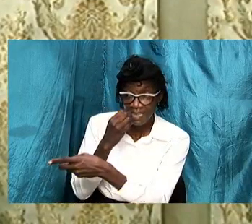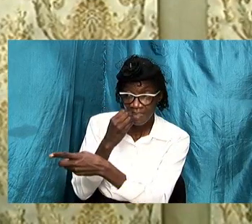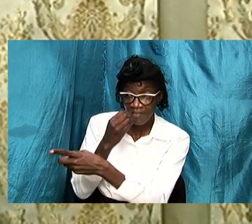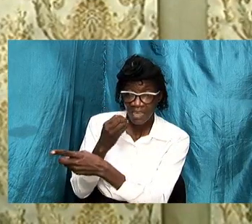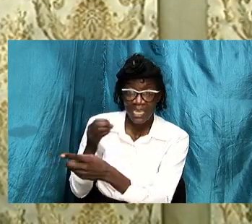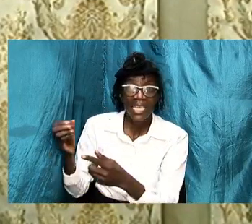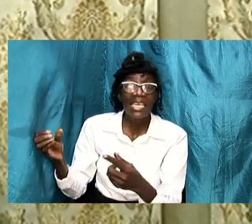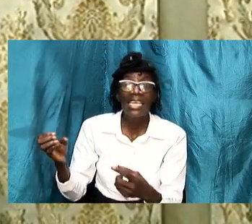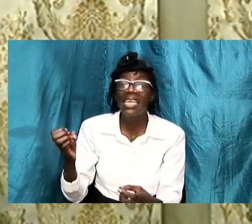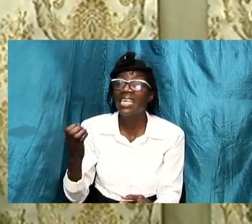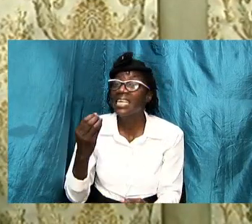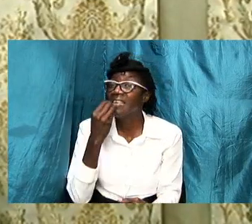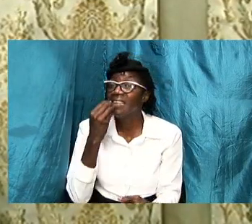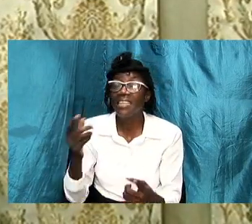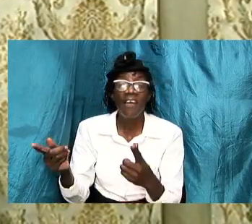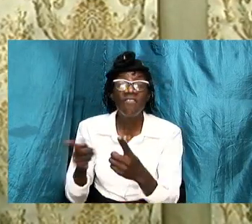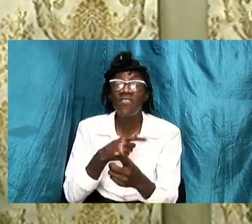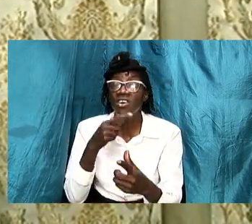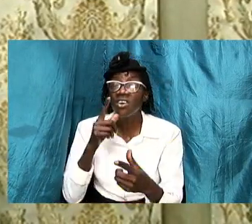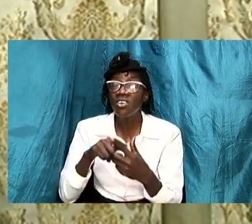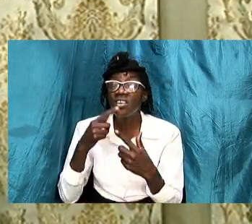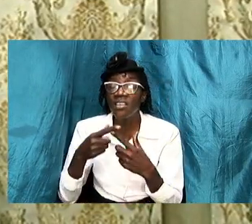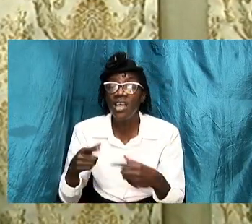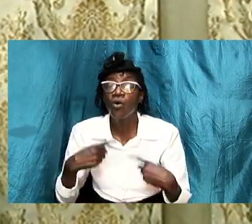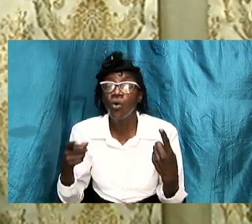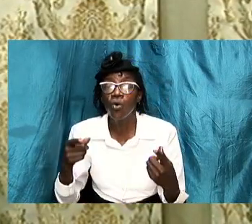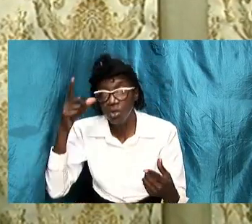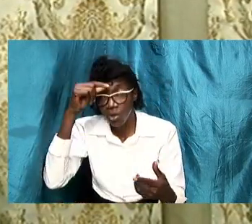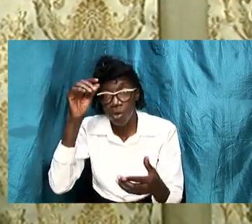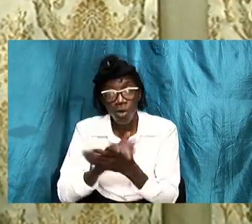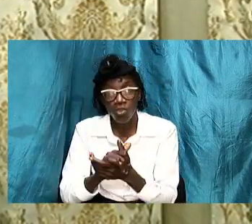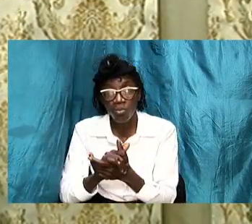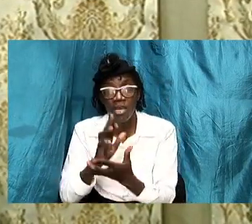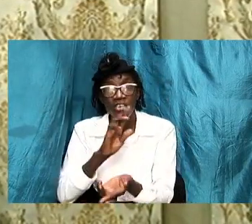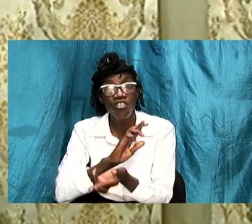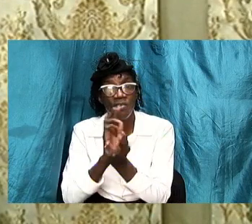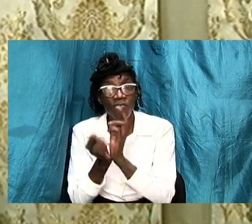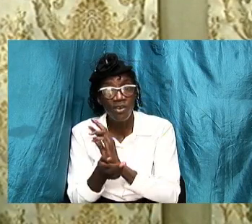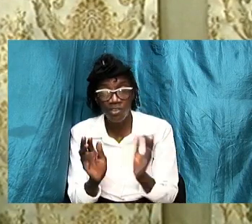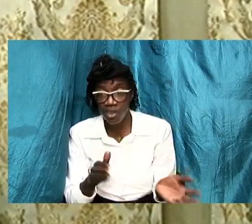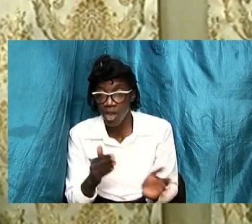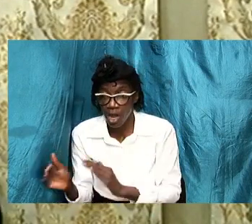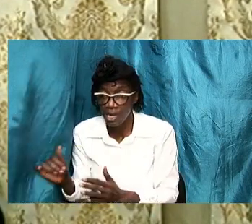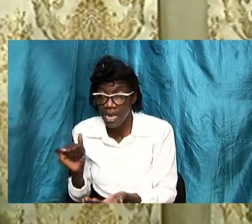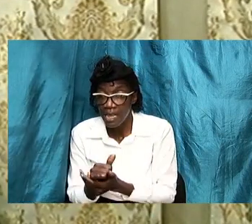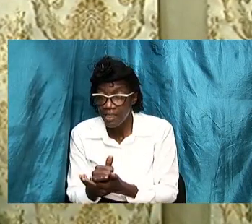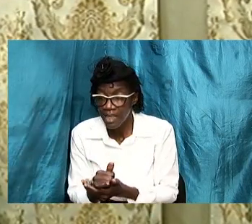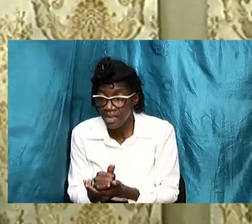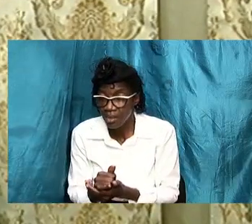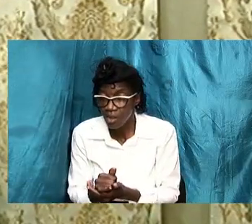having turned around she reversed the order that reversal